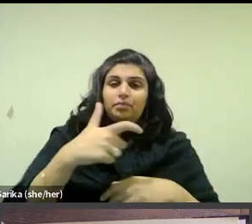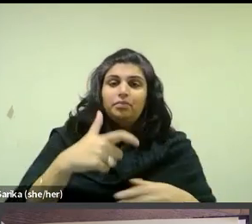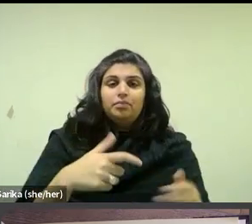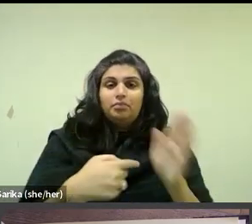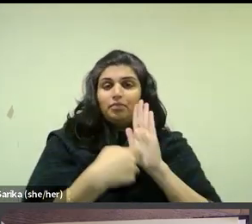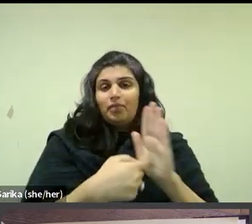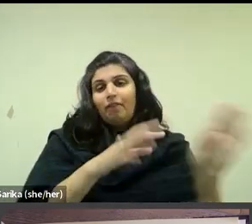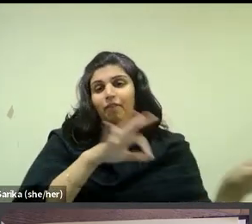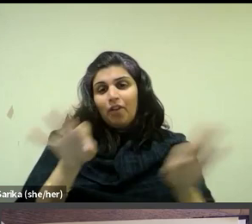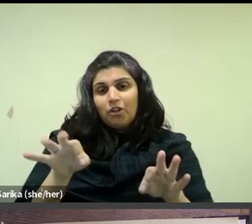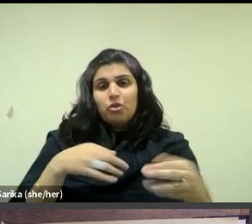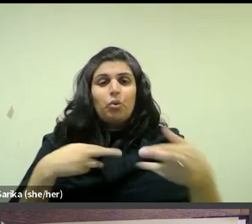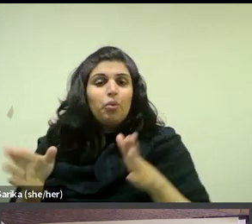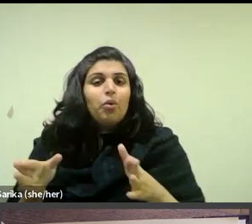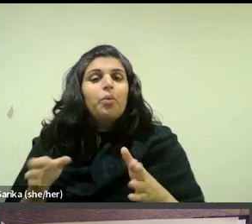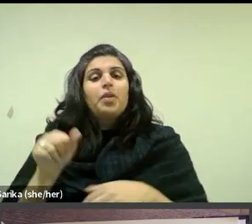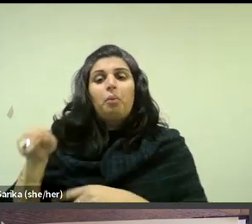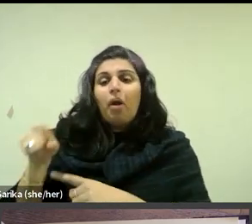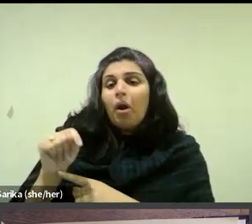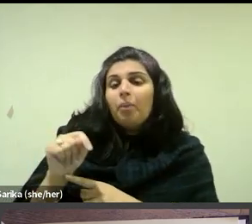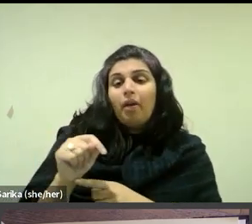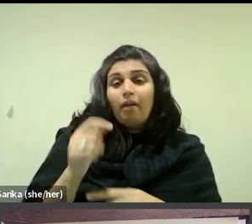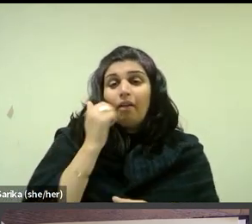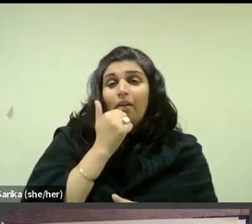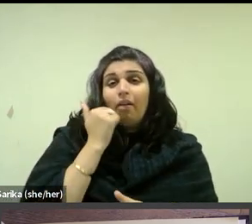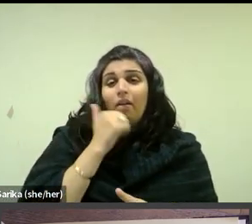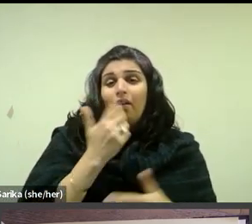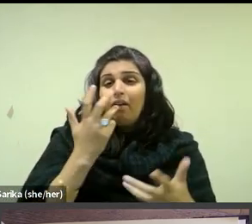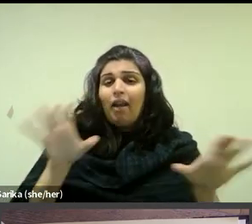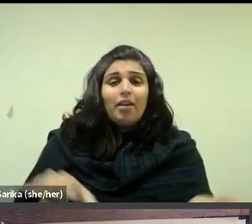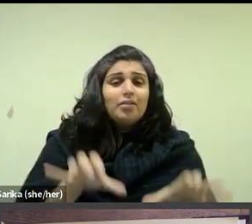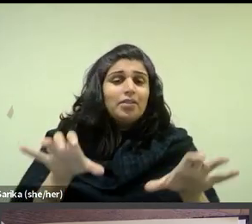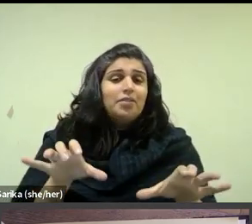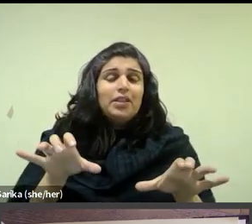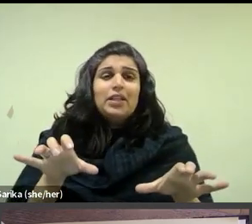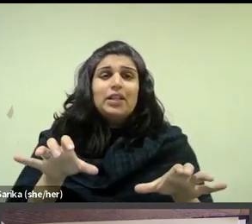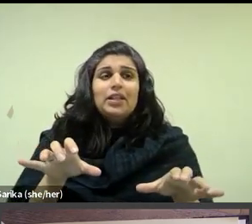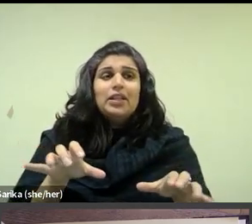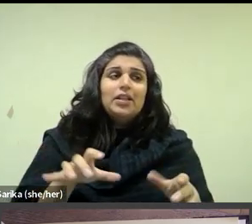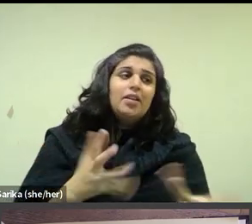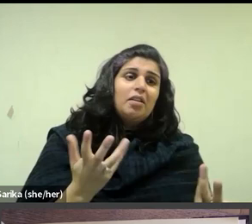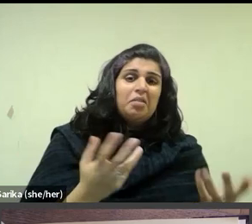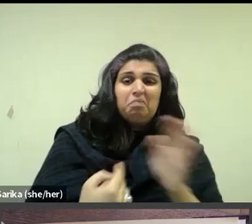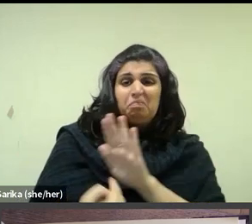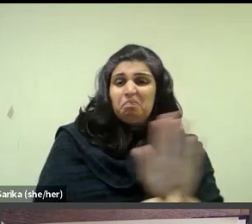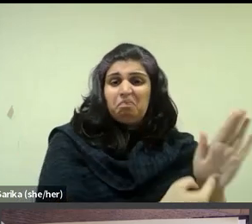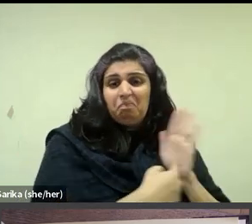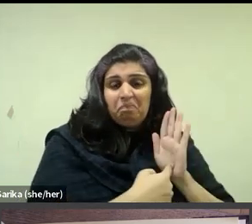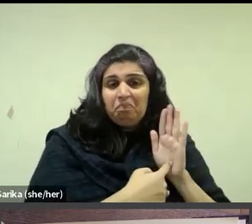and rooms of the apartment and the habitual activities, postures and gestures of its inhabitants.